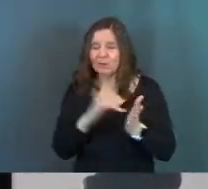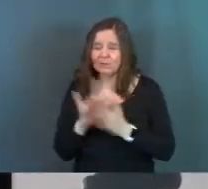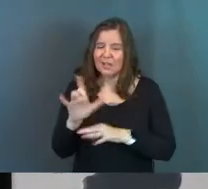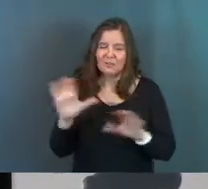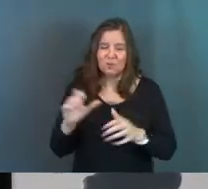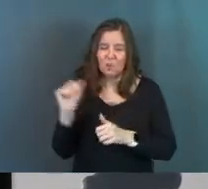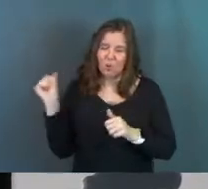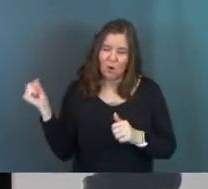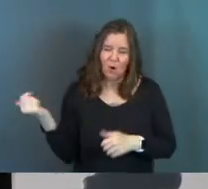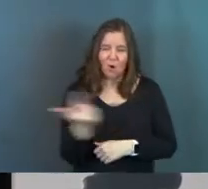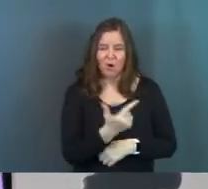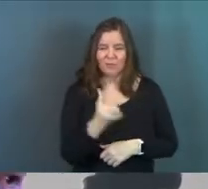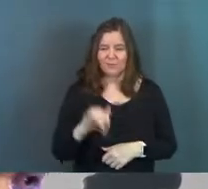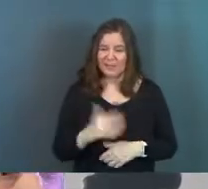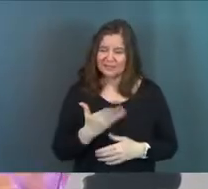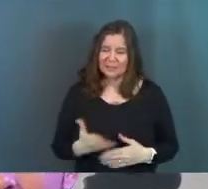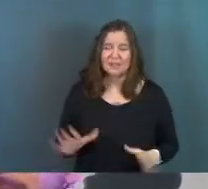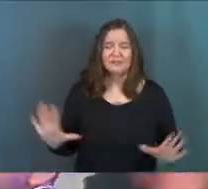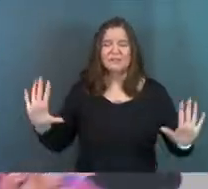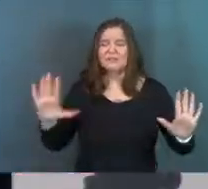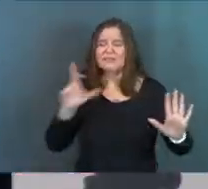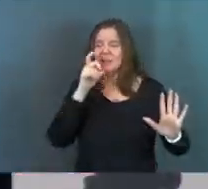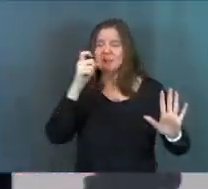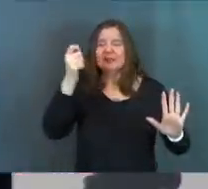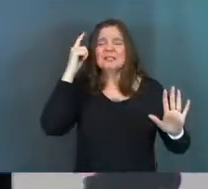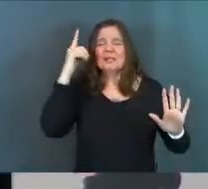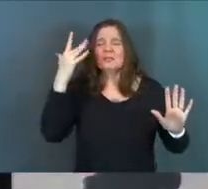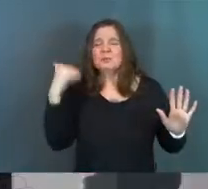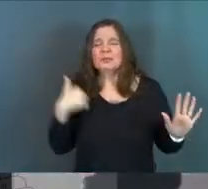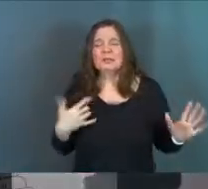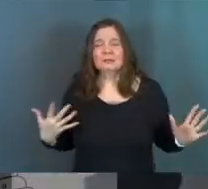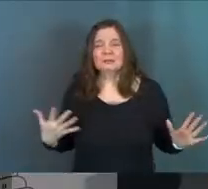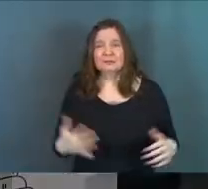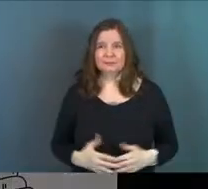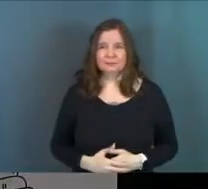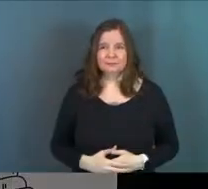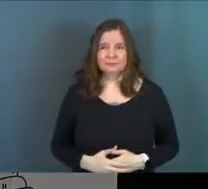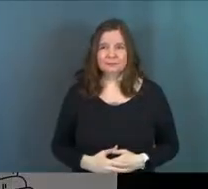Jesus have to do all of that stuff? It doesn't make sense to me.